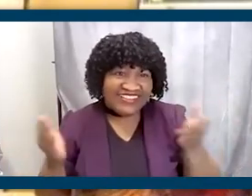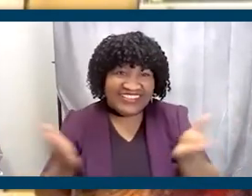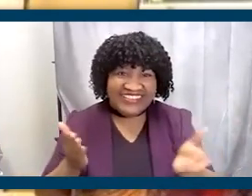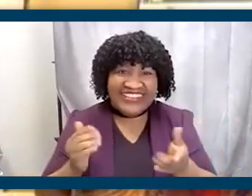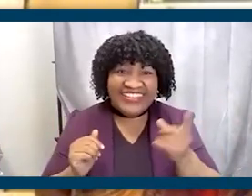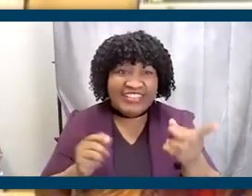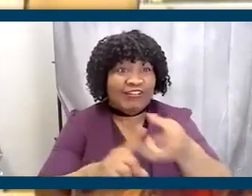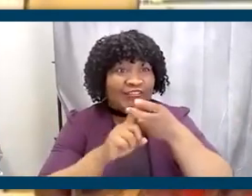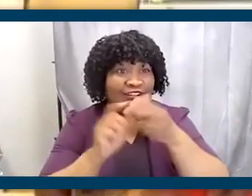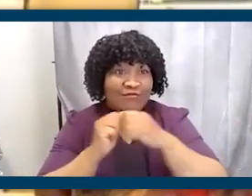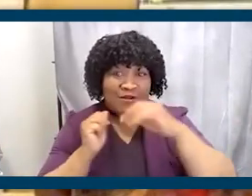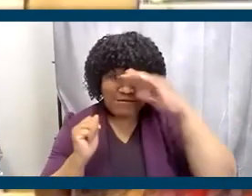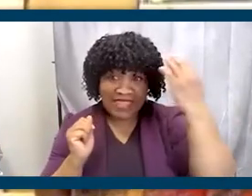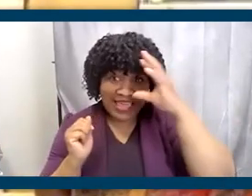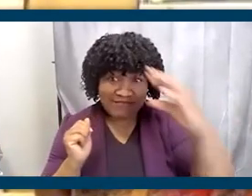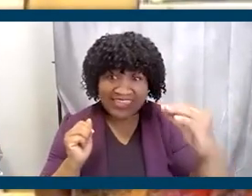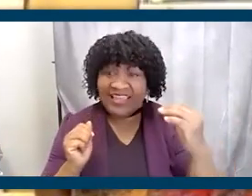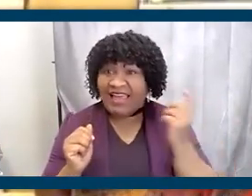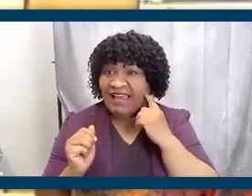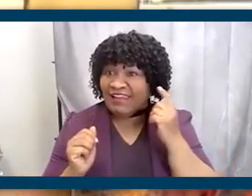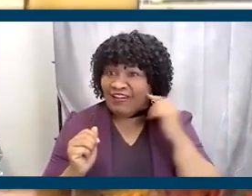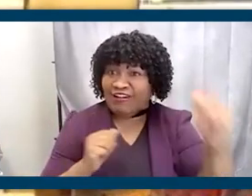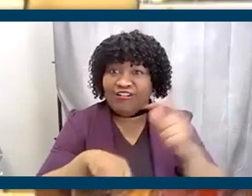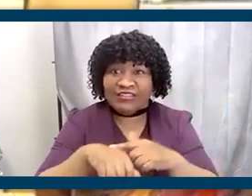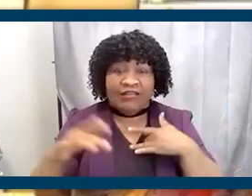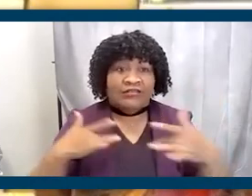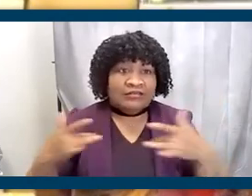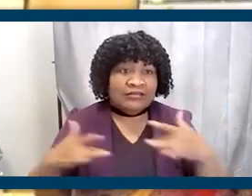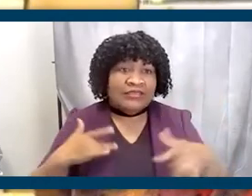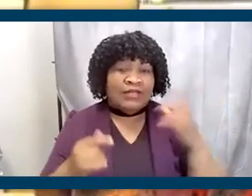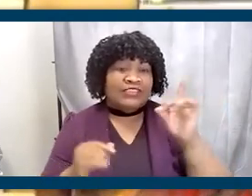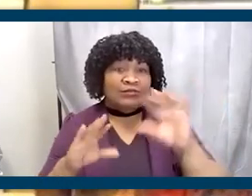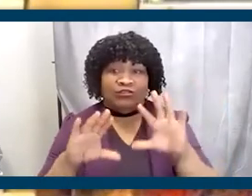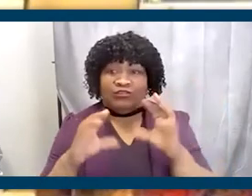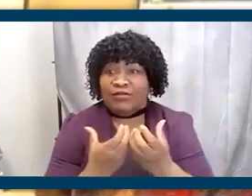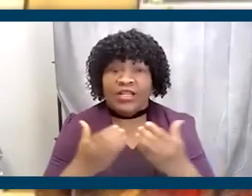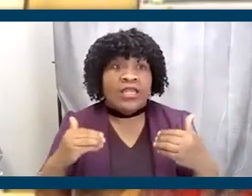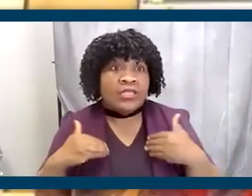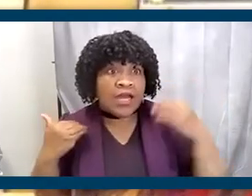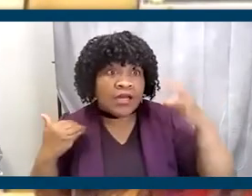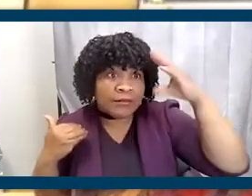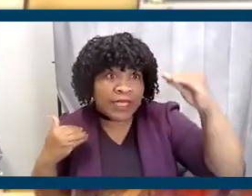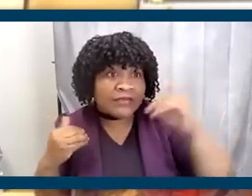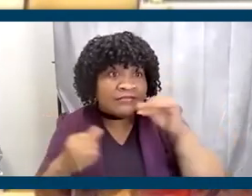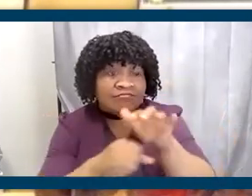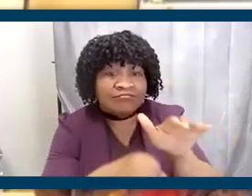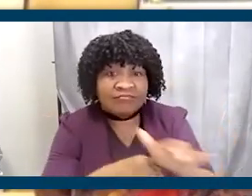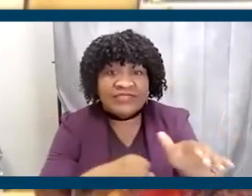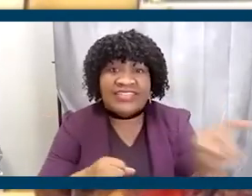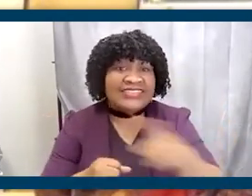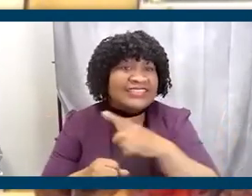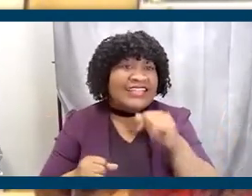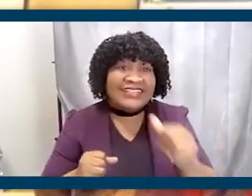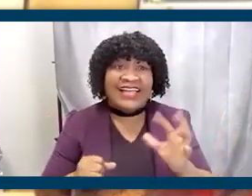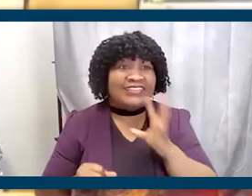out and recruit more black men. I hear constant concerns about the democratic party from young black men who are saying, the party doesn't